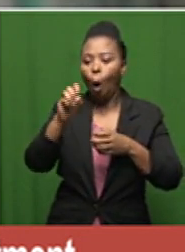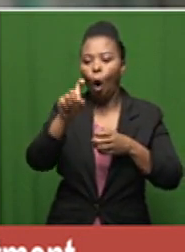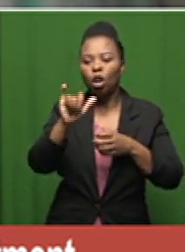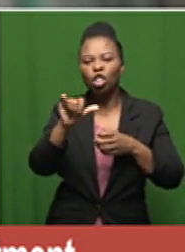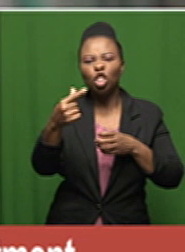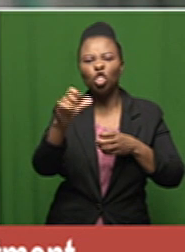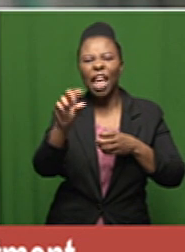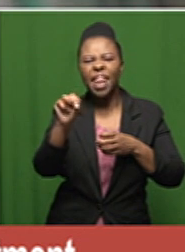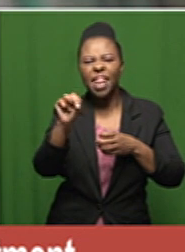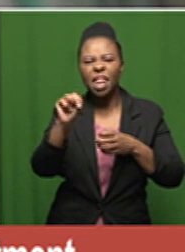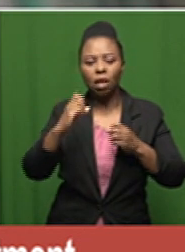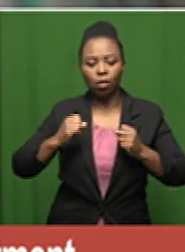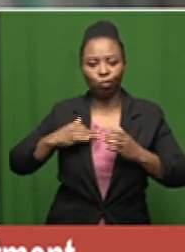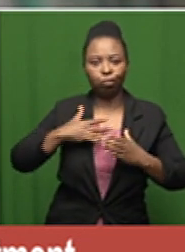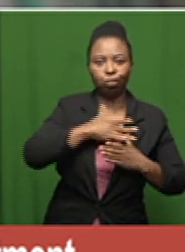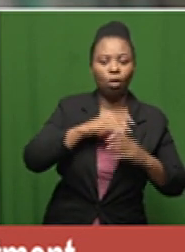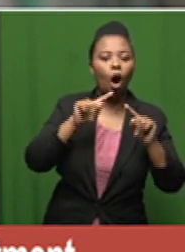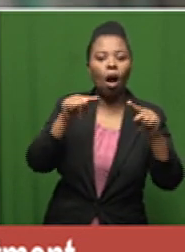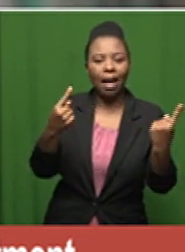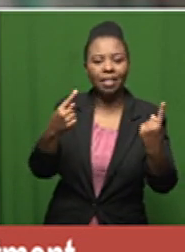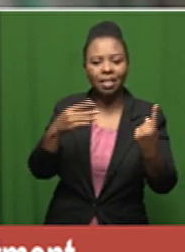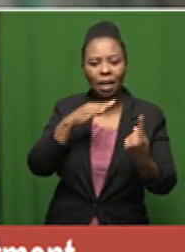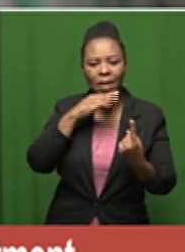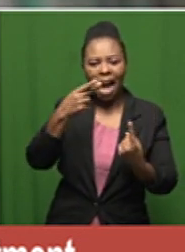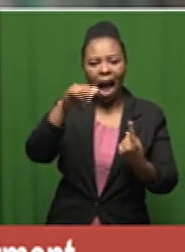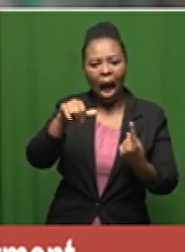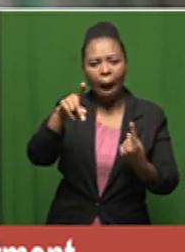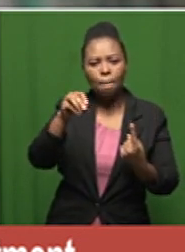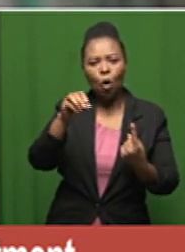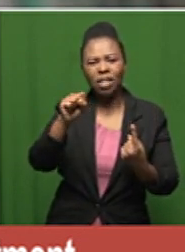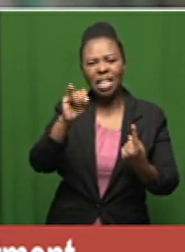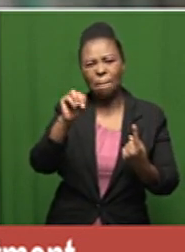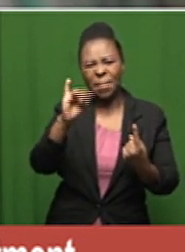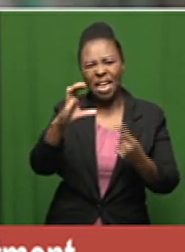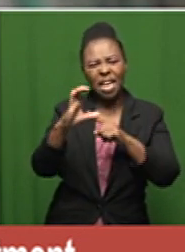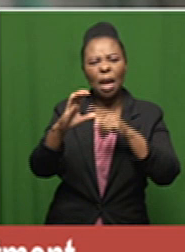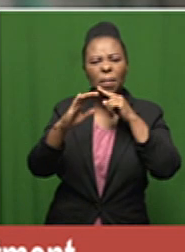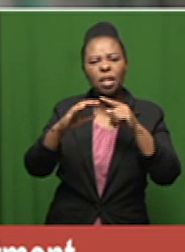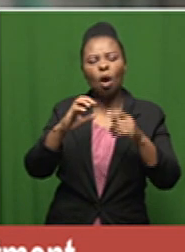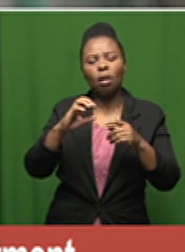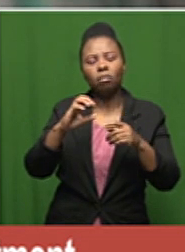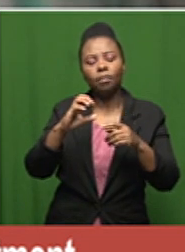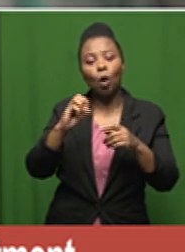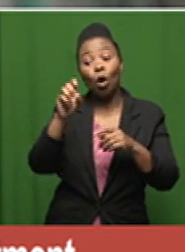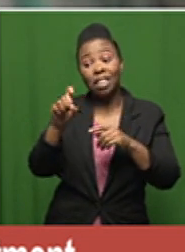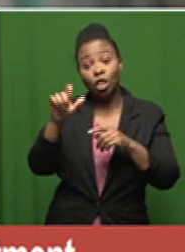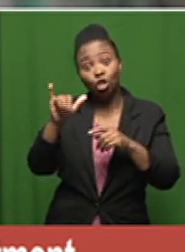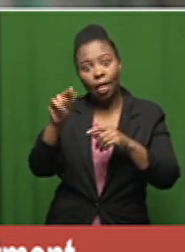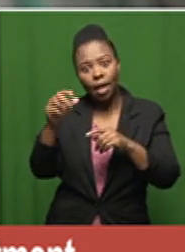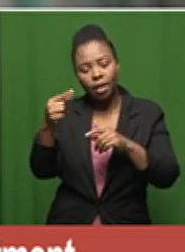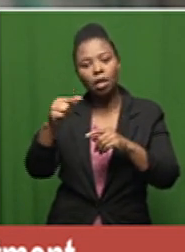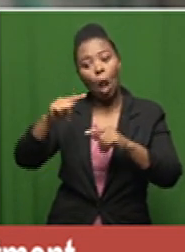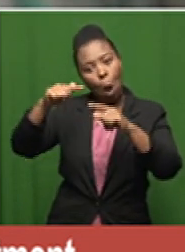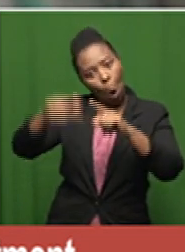become hypoxemic which means that your oxygen levels are low those low oxygen levels then would make you